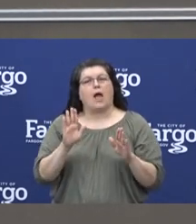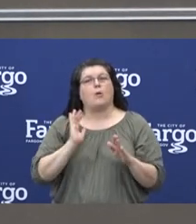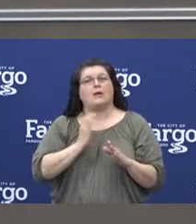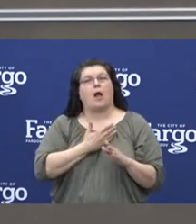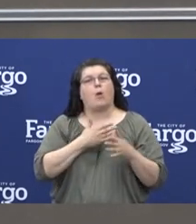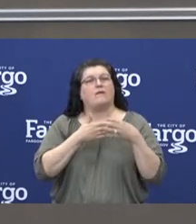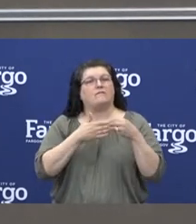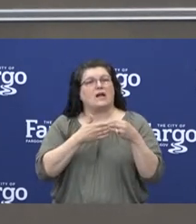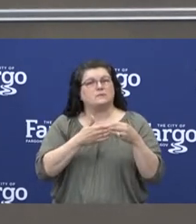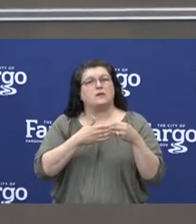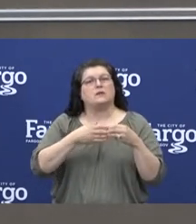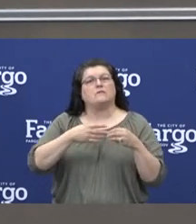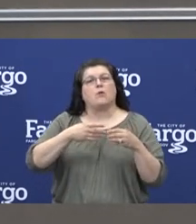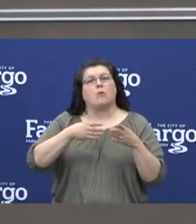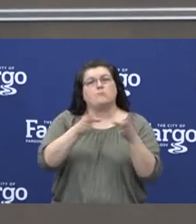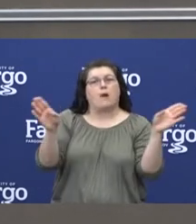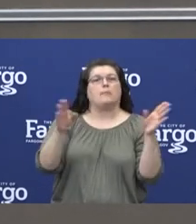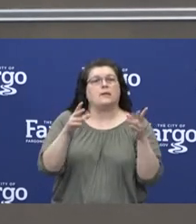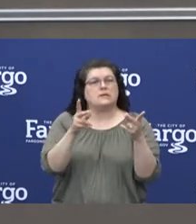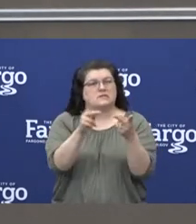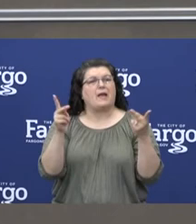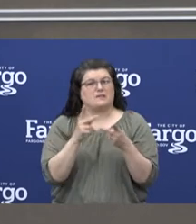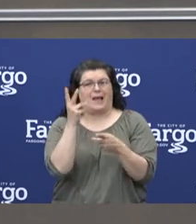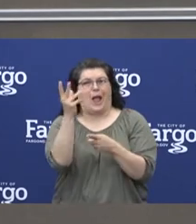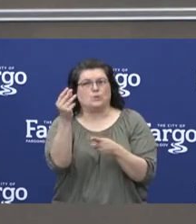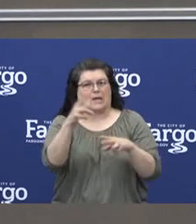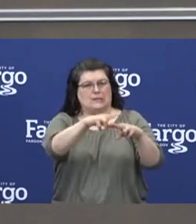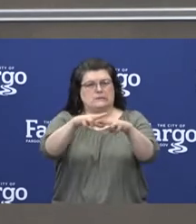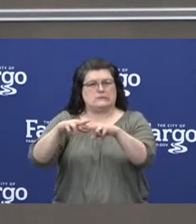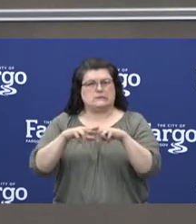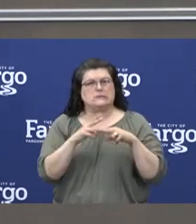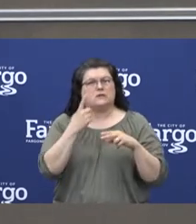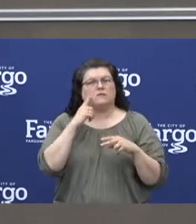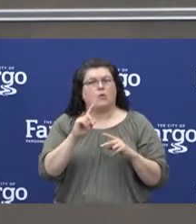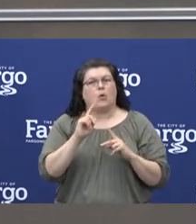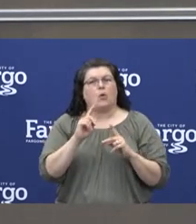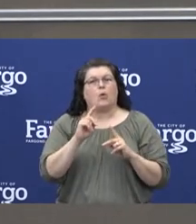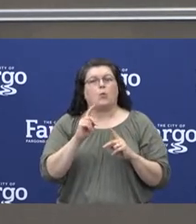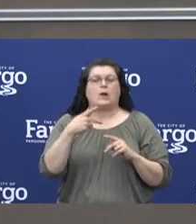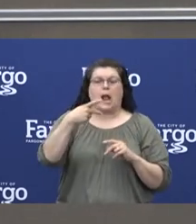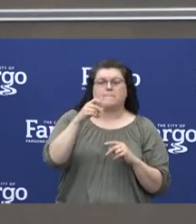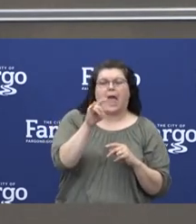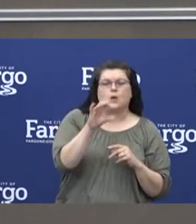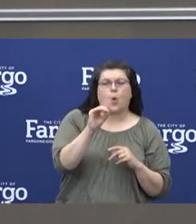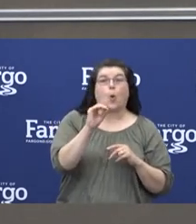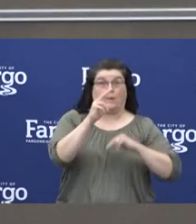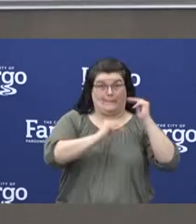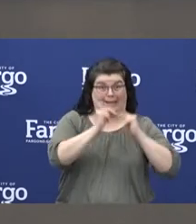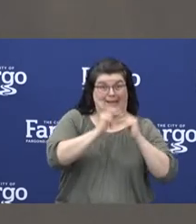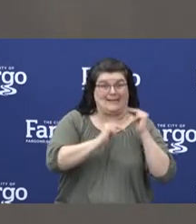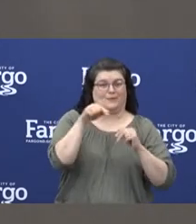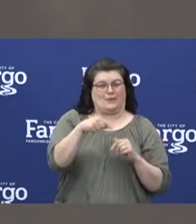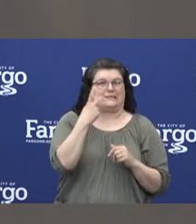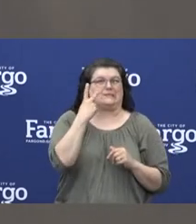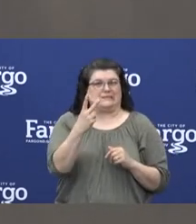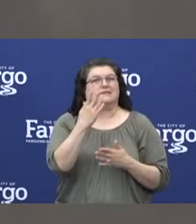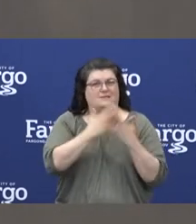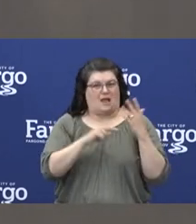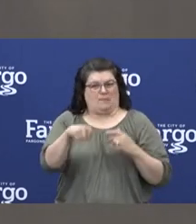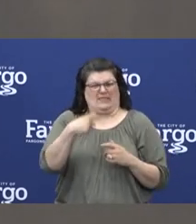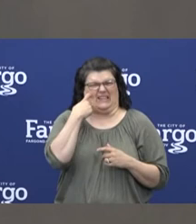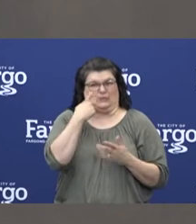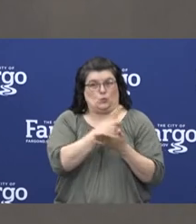public space to be expanded outdoor seating areas. We see patios under construction this week and we know that